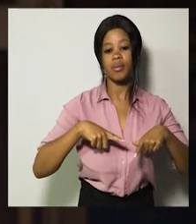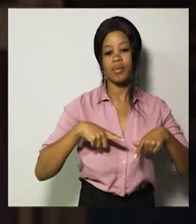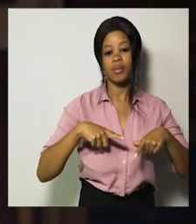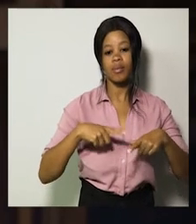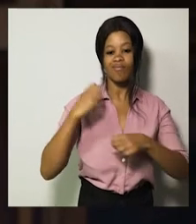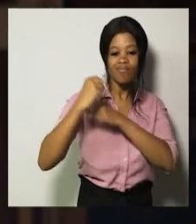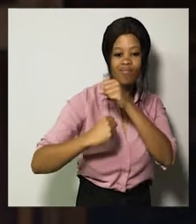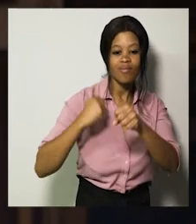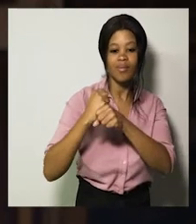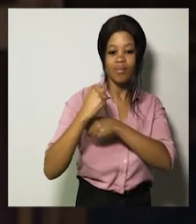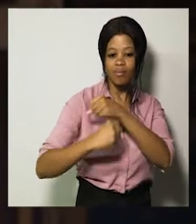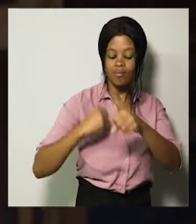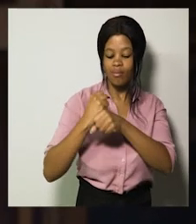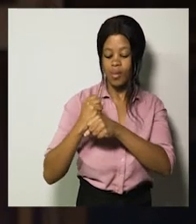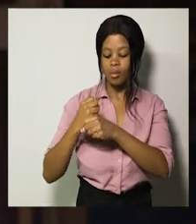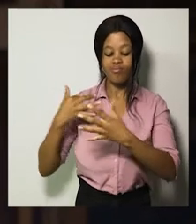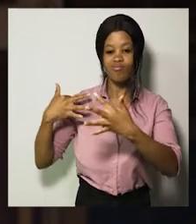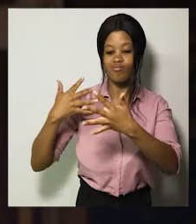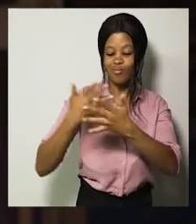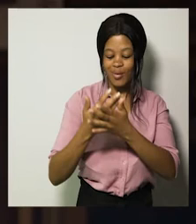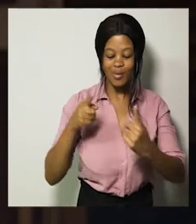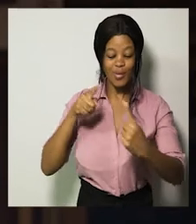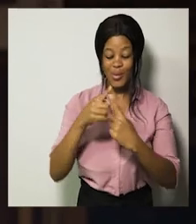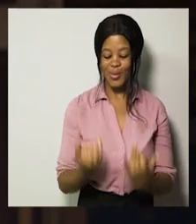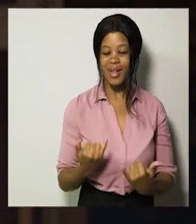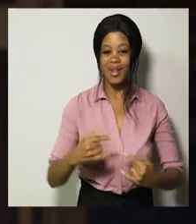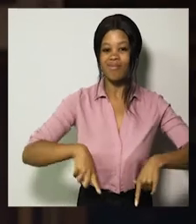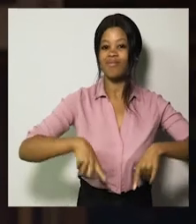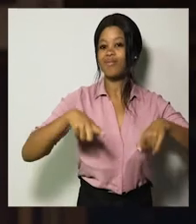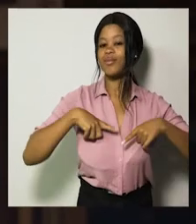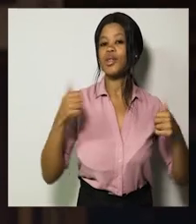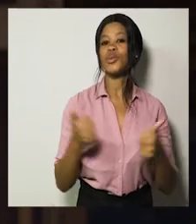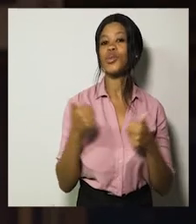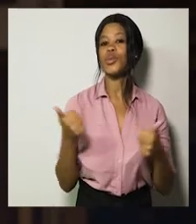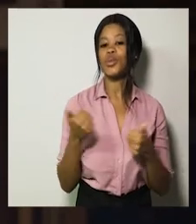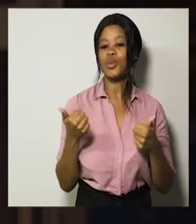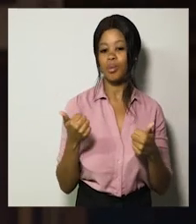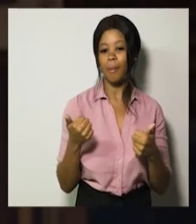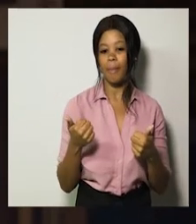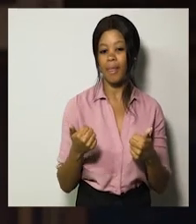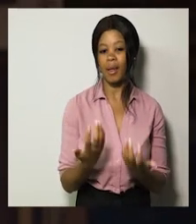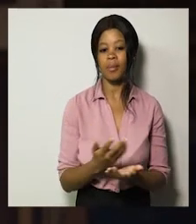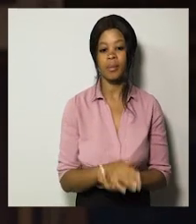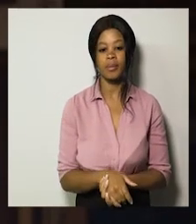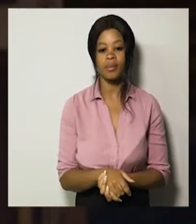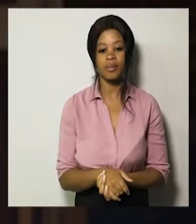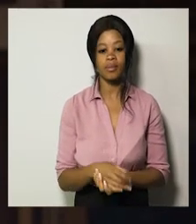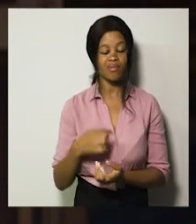from we a place for ourselves and there are so that will